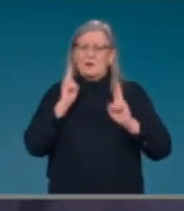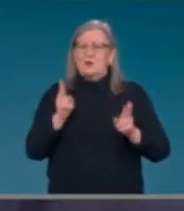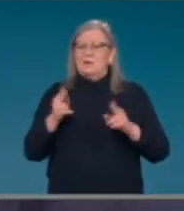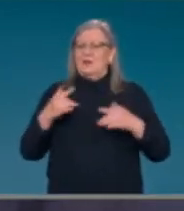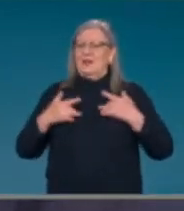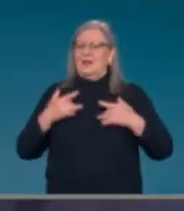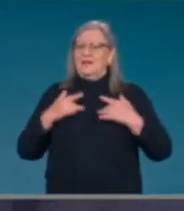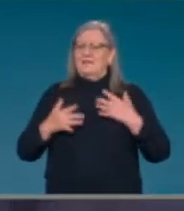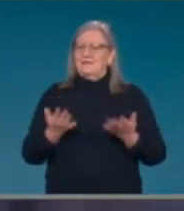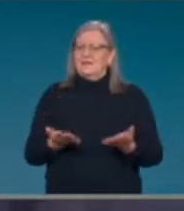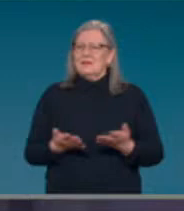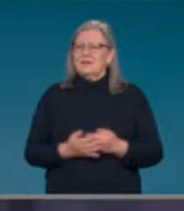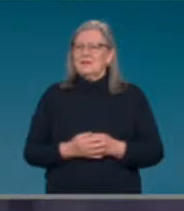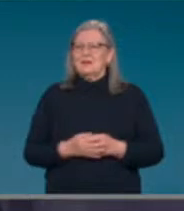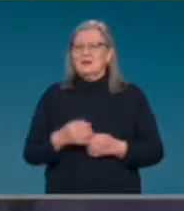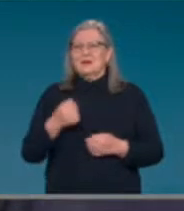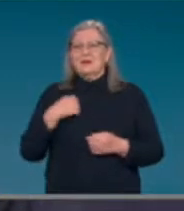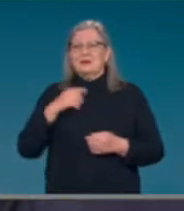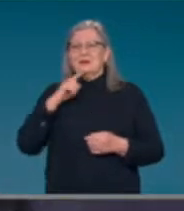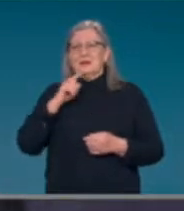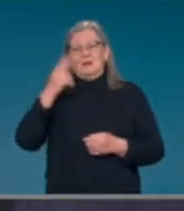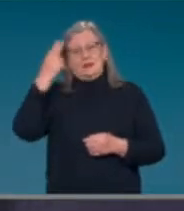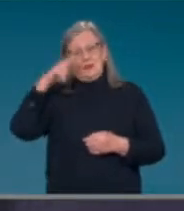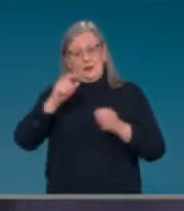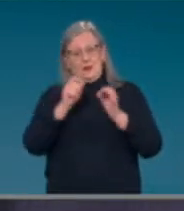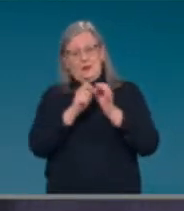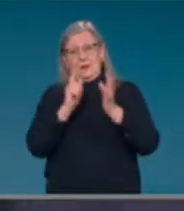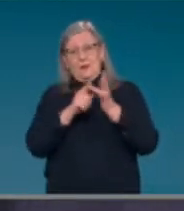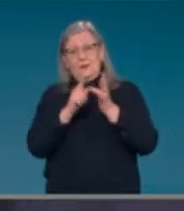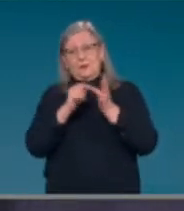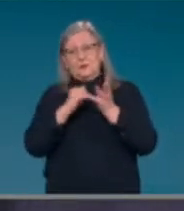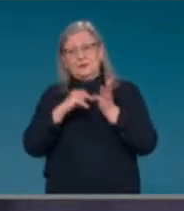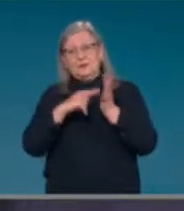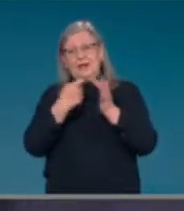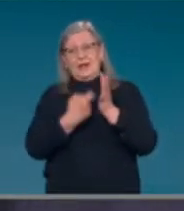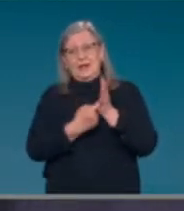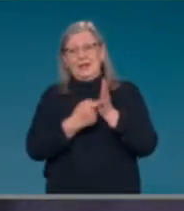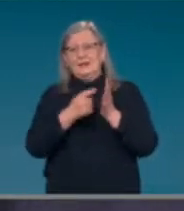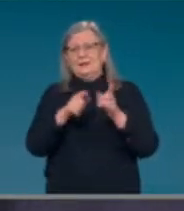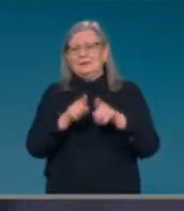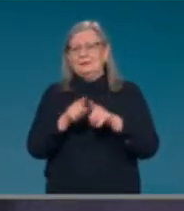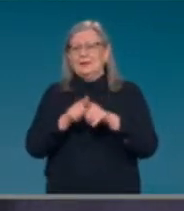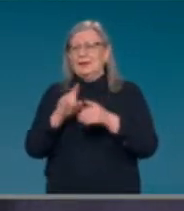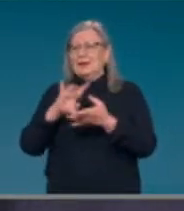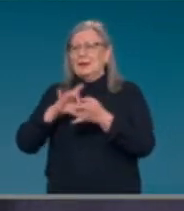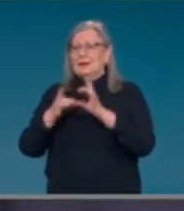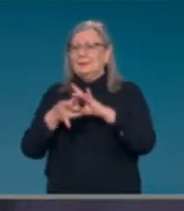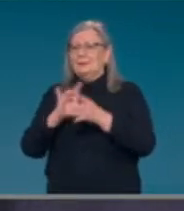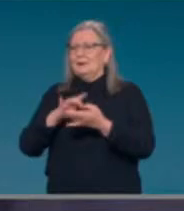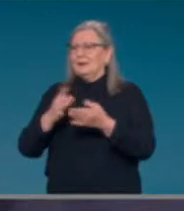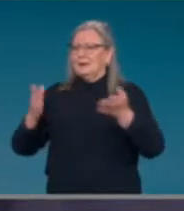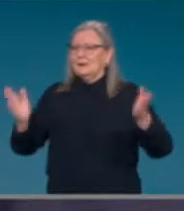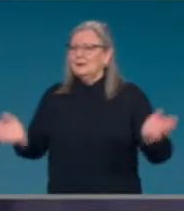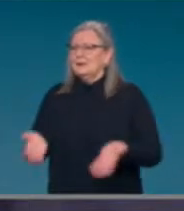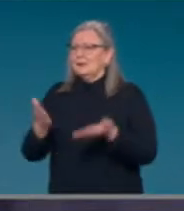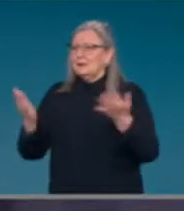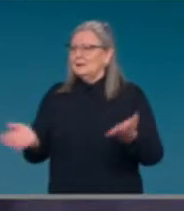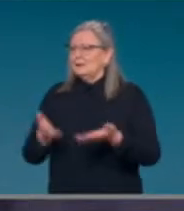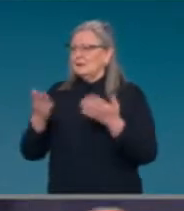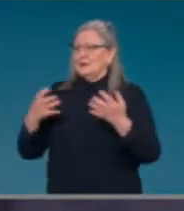Olympic year. Sitius Altius Fortius, faster, higher, stronger. Uh, it's additional protection over and above.